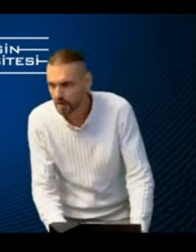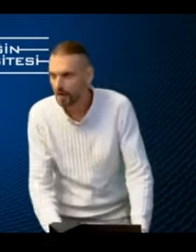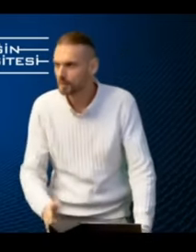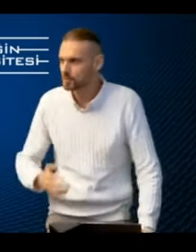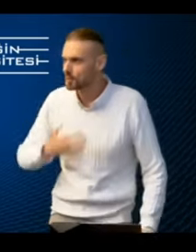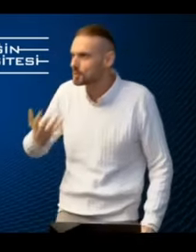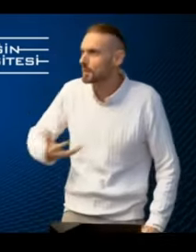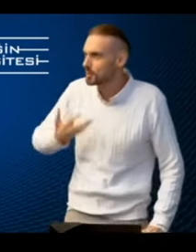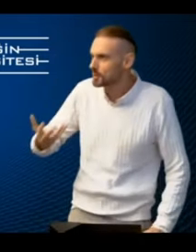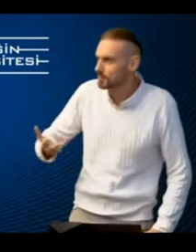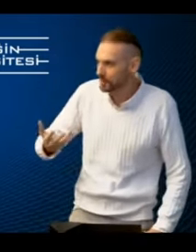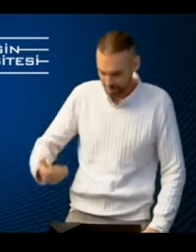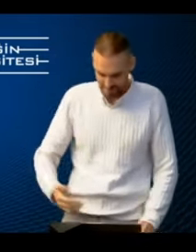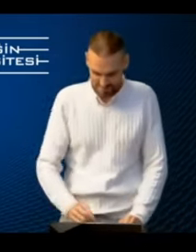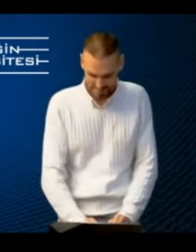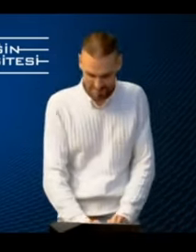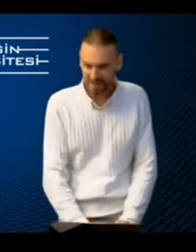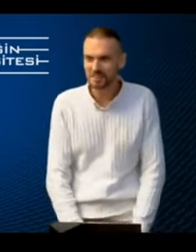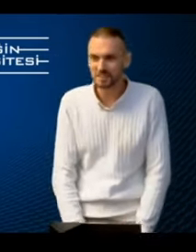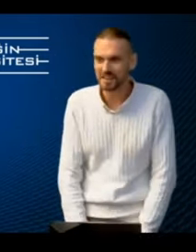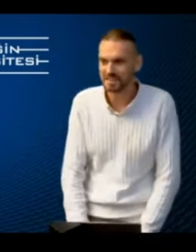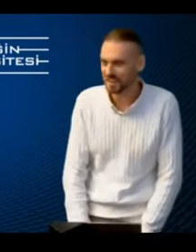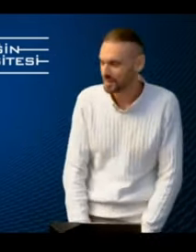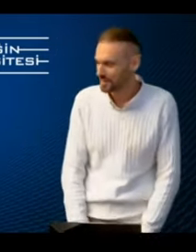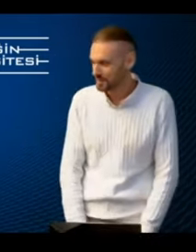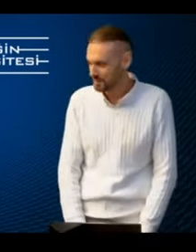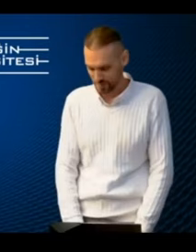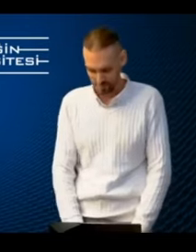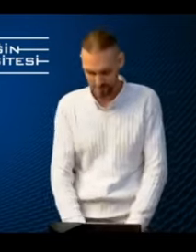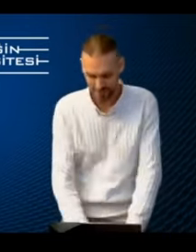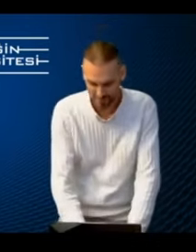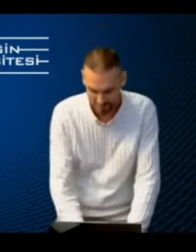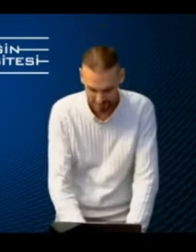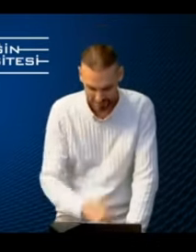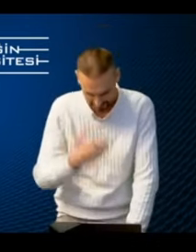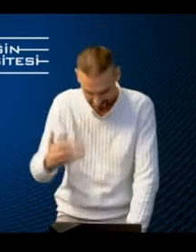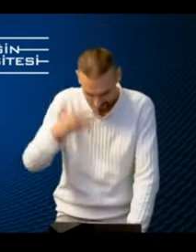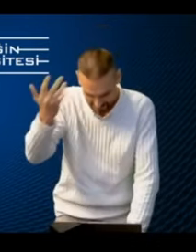I have to use my voice more. I'll do that. I'll be more,